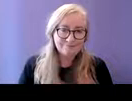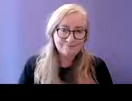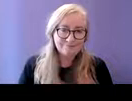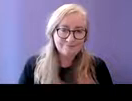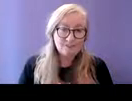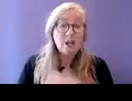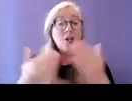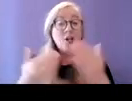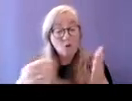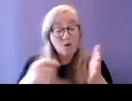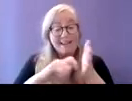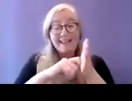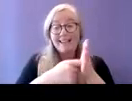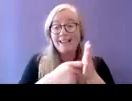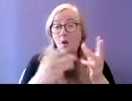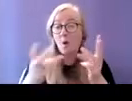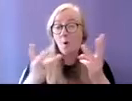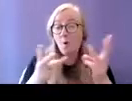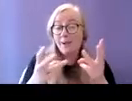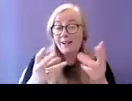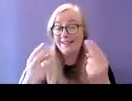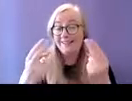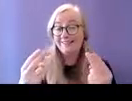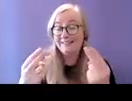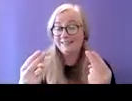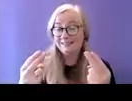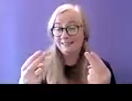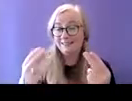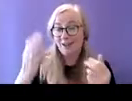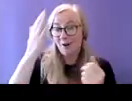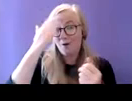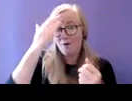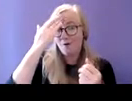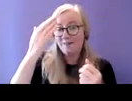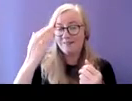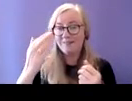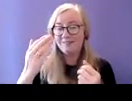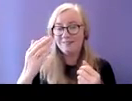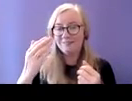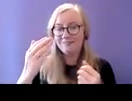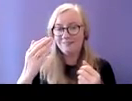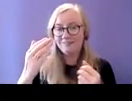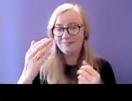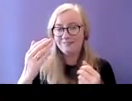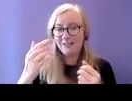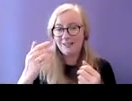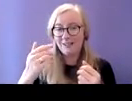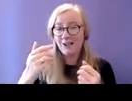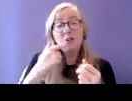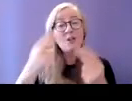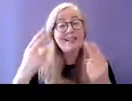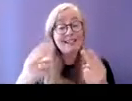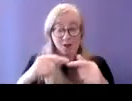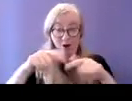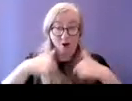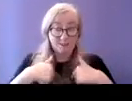of their authority my suggestion is that meetings with key workers doctors social workers are not subject